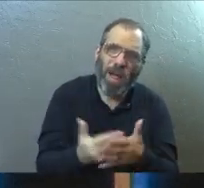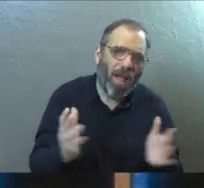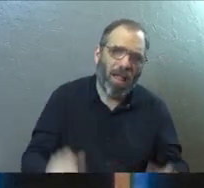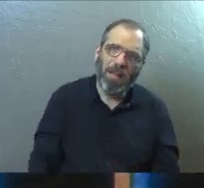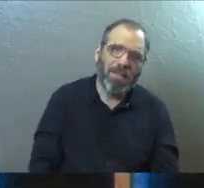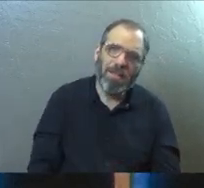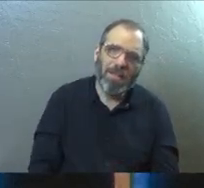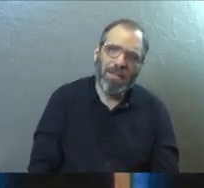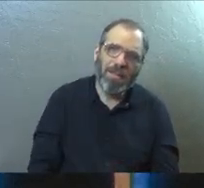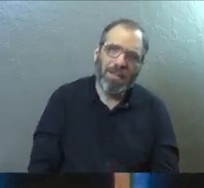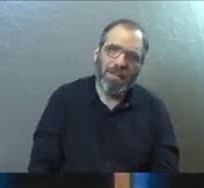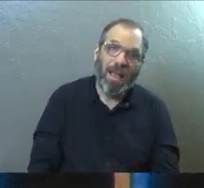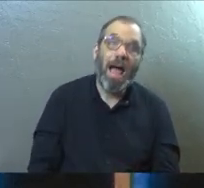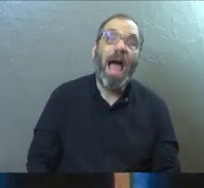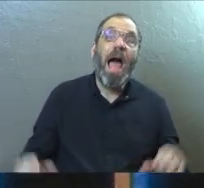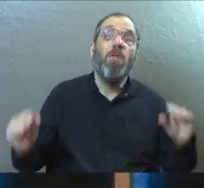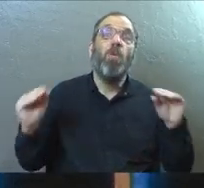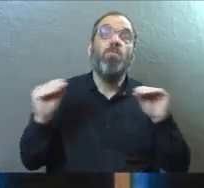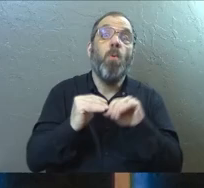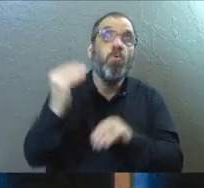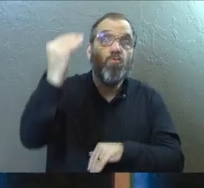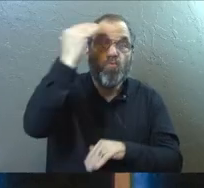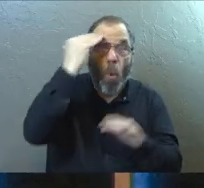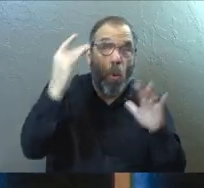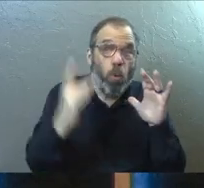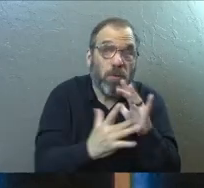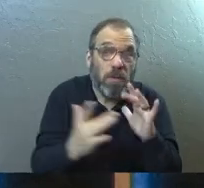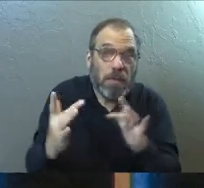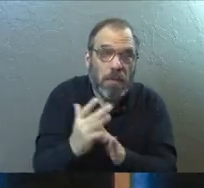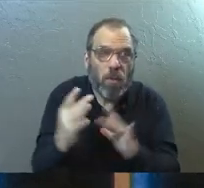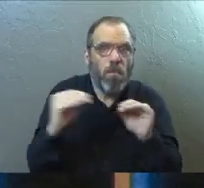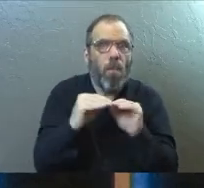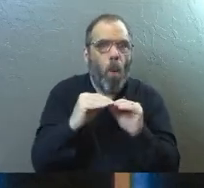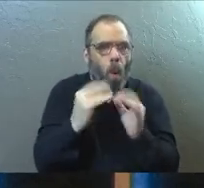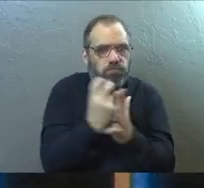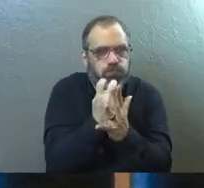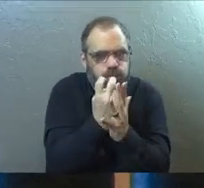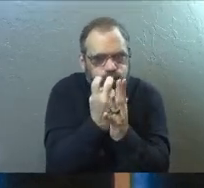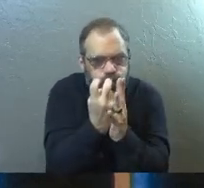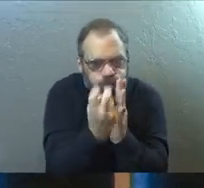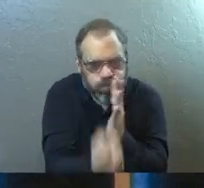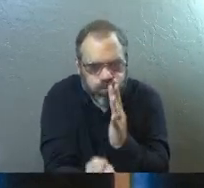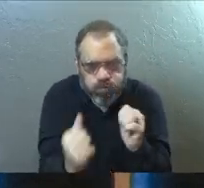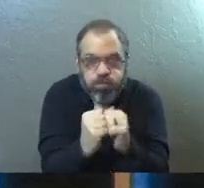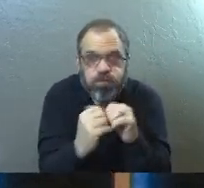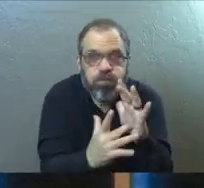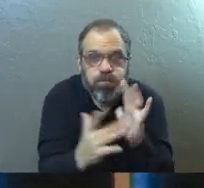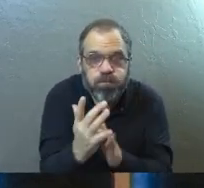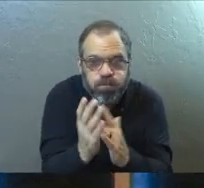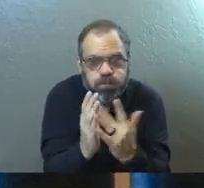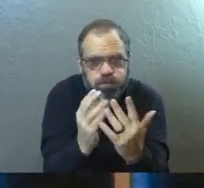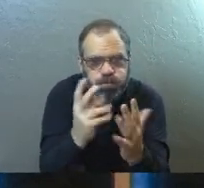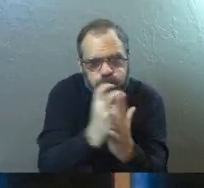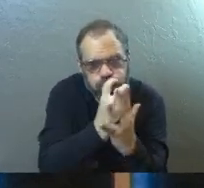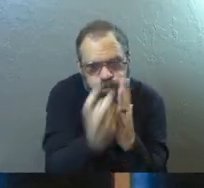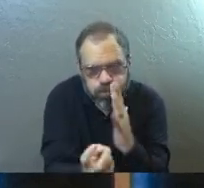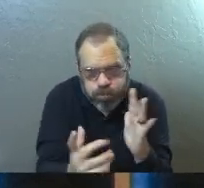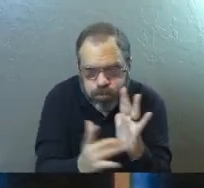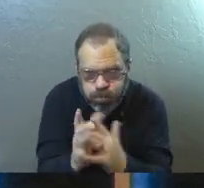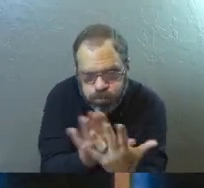enough yet. And the more you know Jesus, the deeper you are with Jesus himself, the better you'll be.